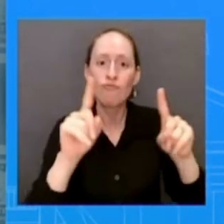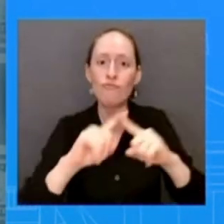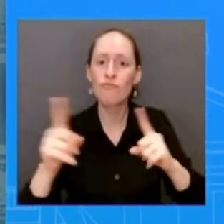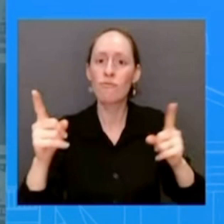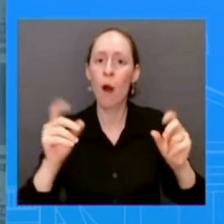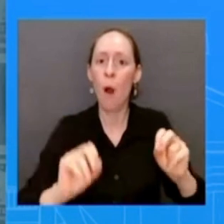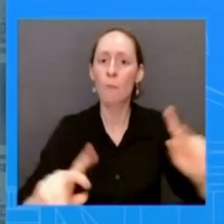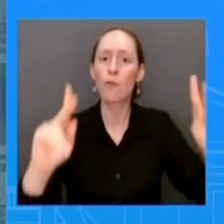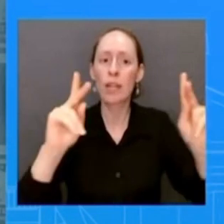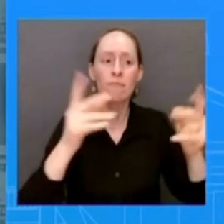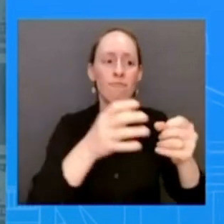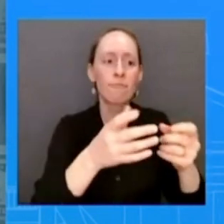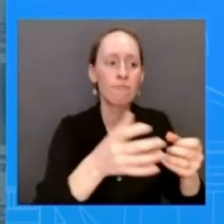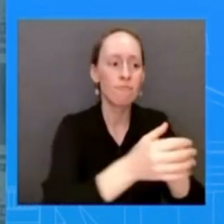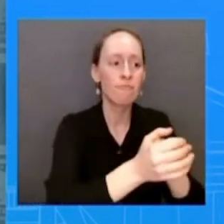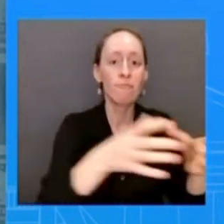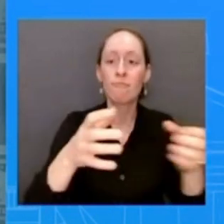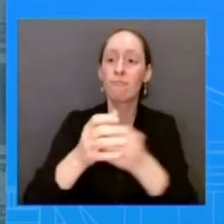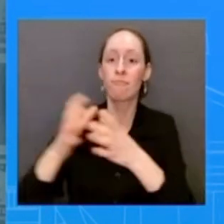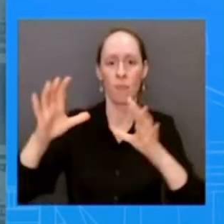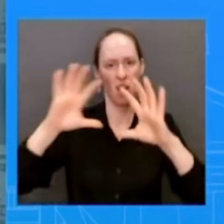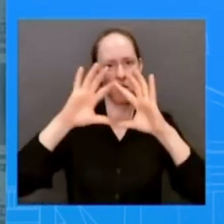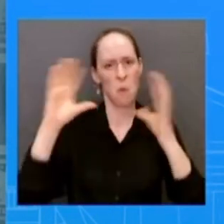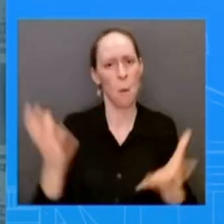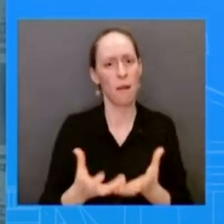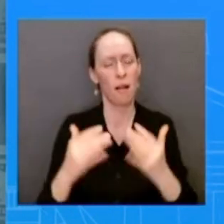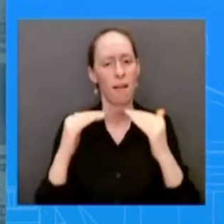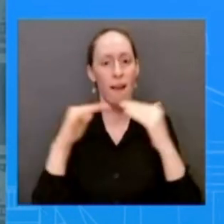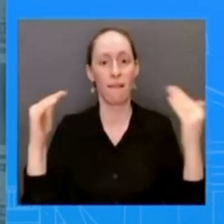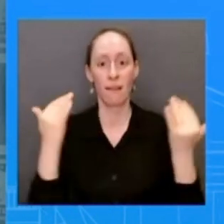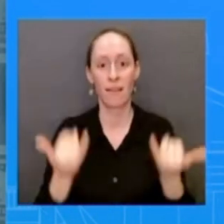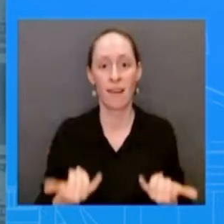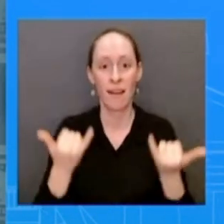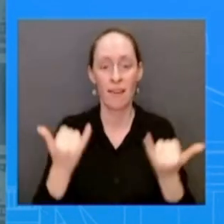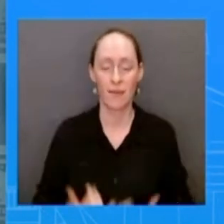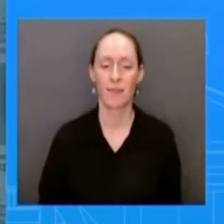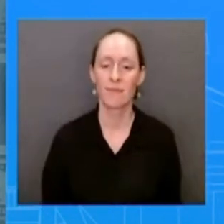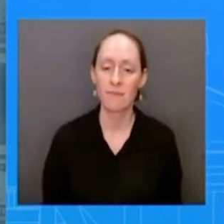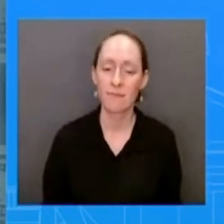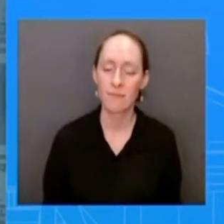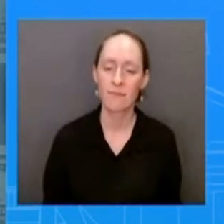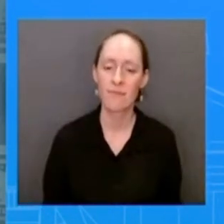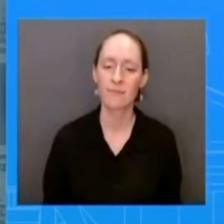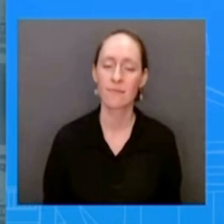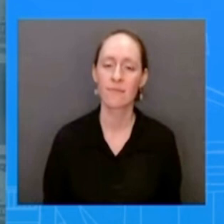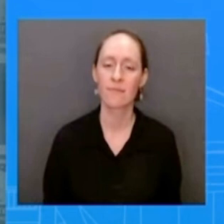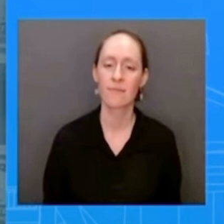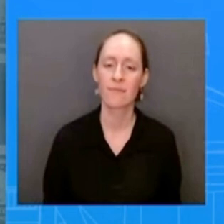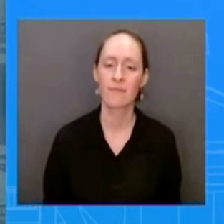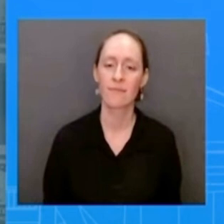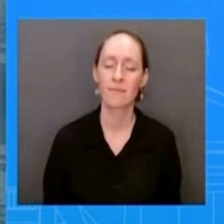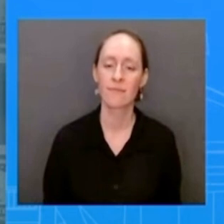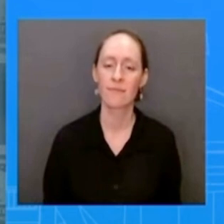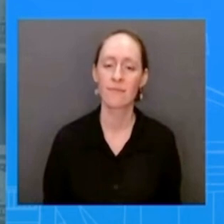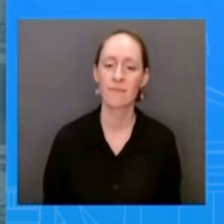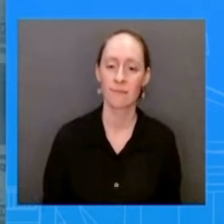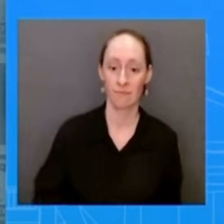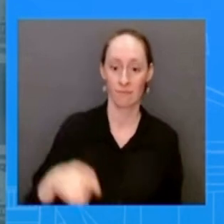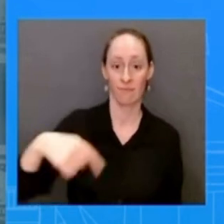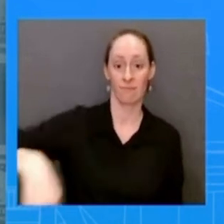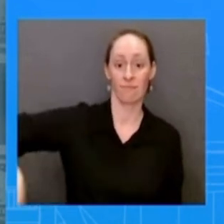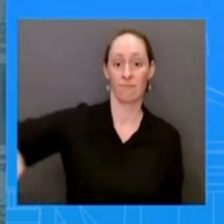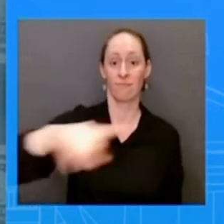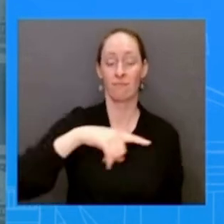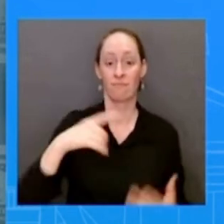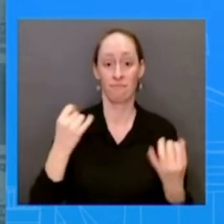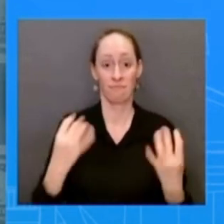to people ties the united states is home to a large number of americans with korean heritage and our countries share more many